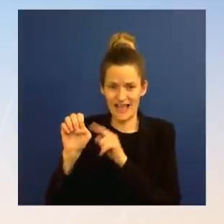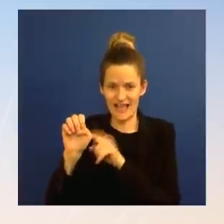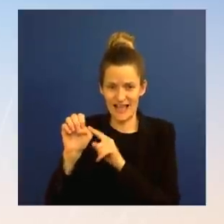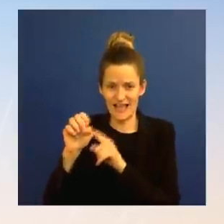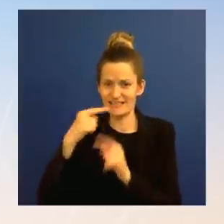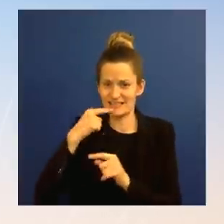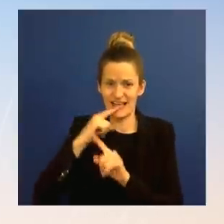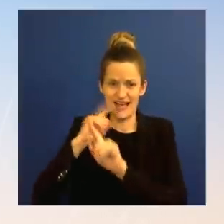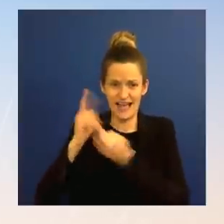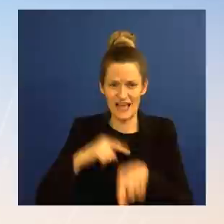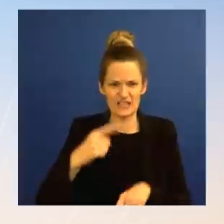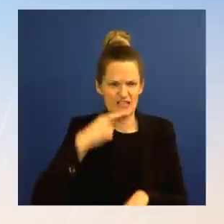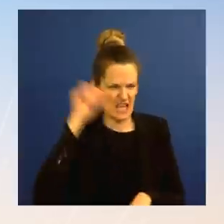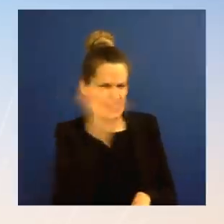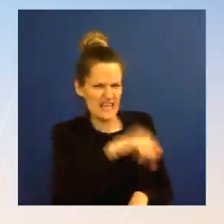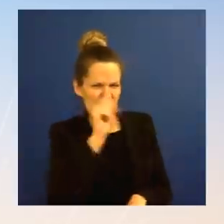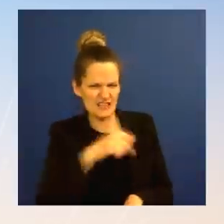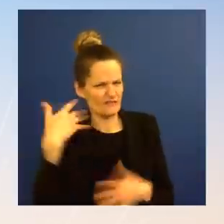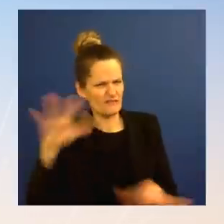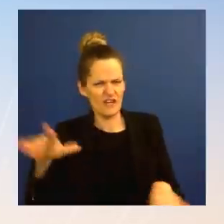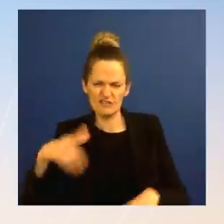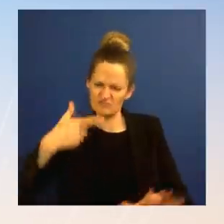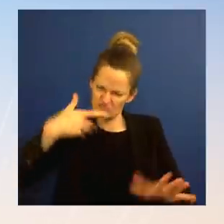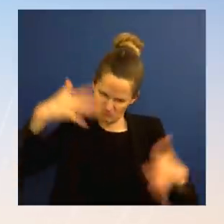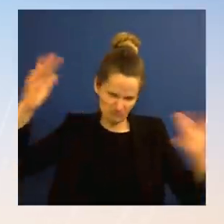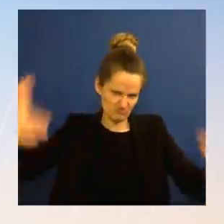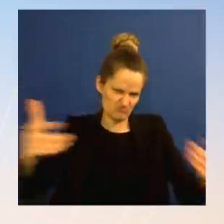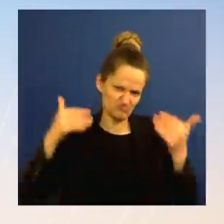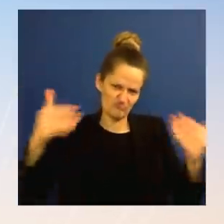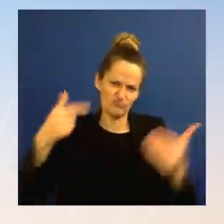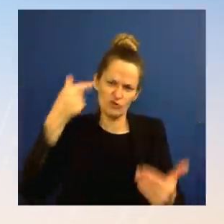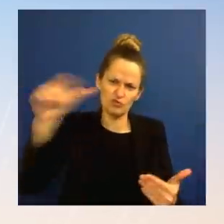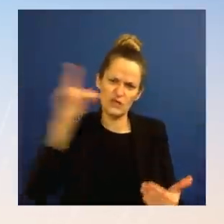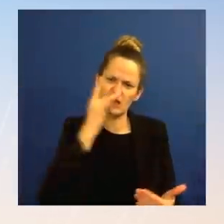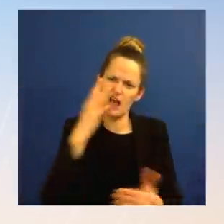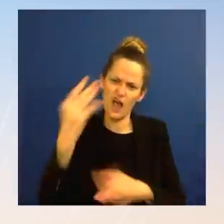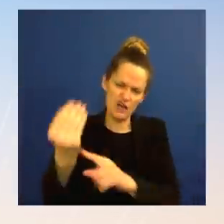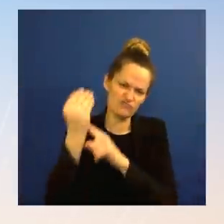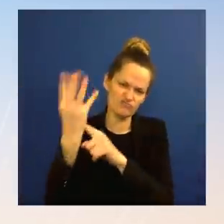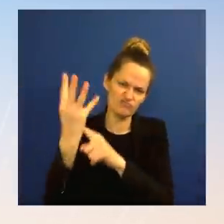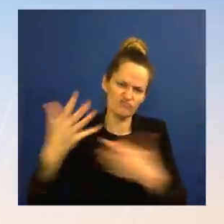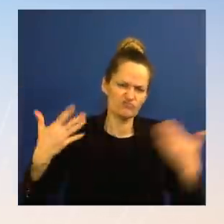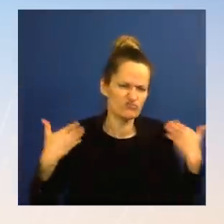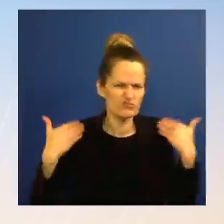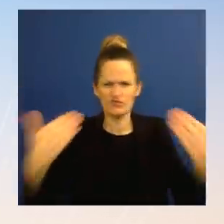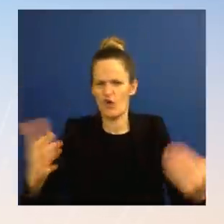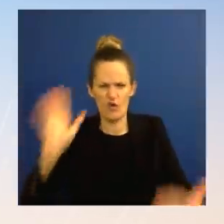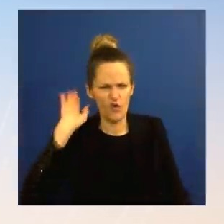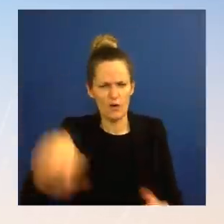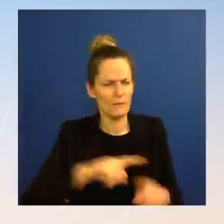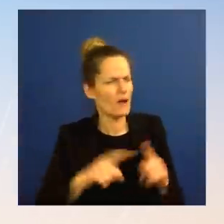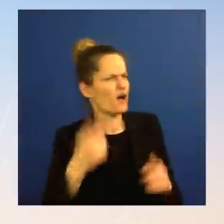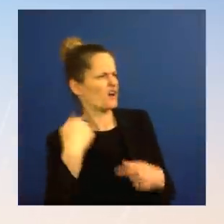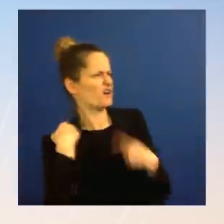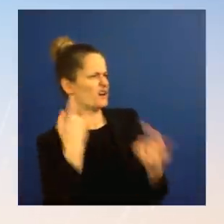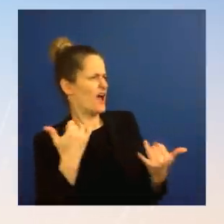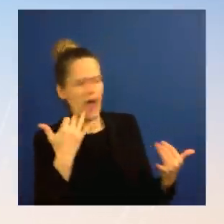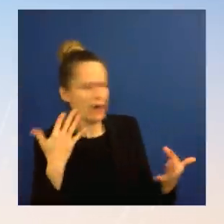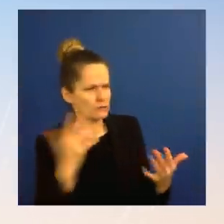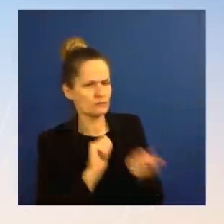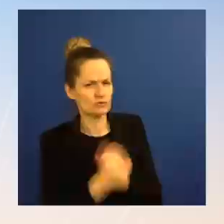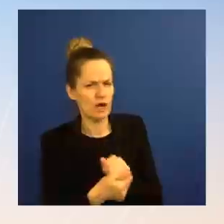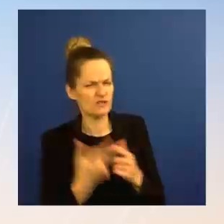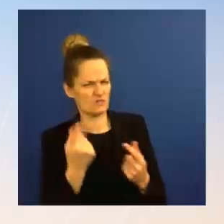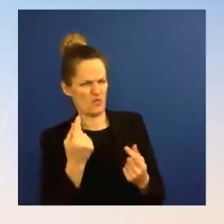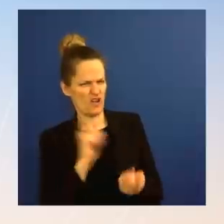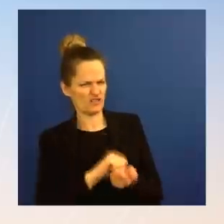equipment. What changed between him saying that on Sunday and Tori Nuland and others yesterday at the Pentagon saying, actually, that's not tenable? Well, I don't